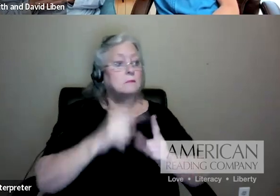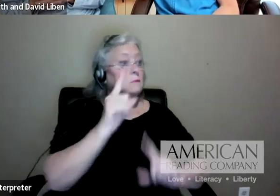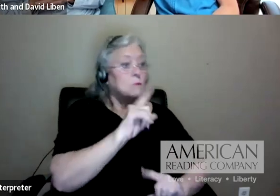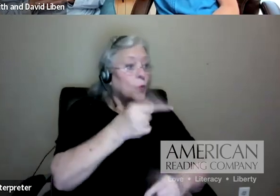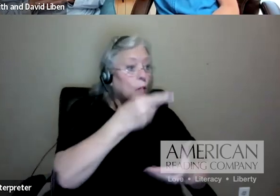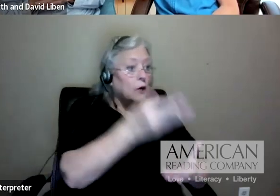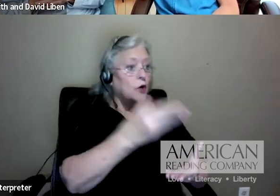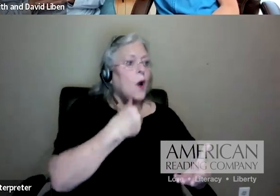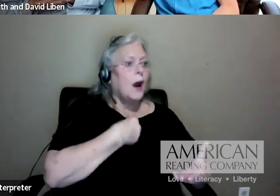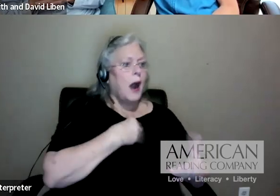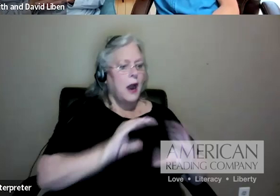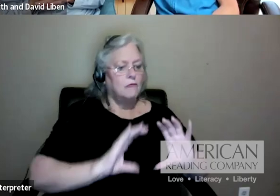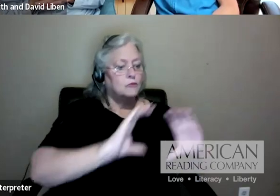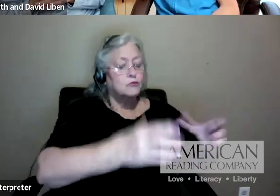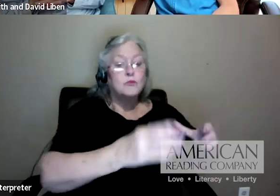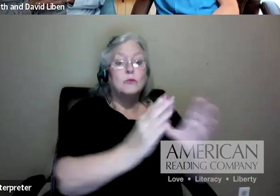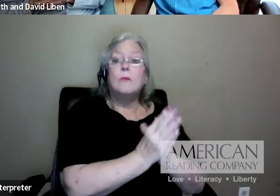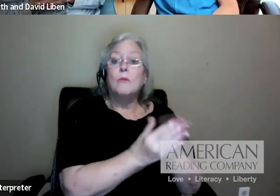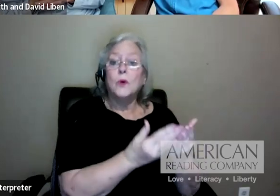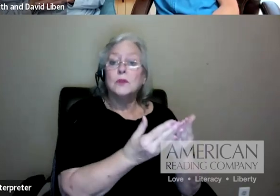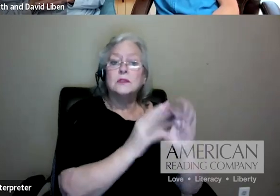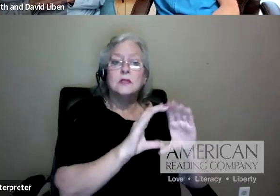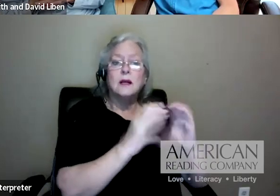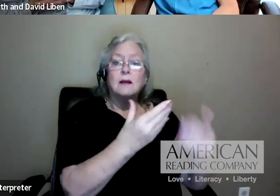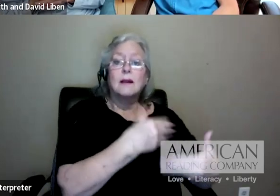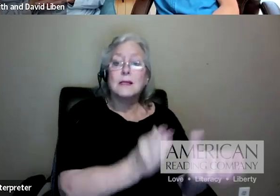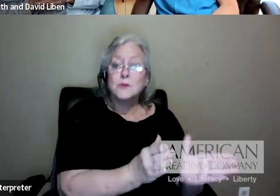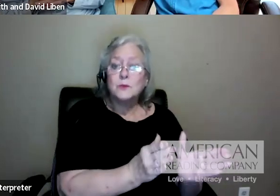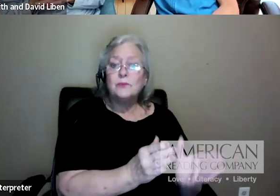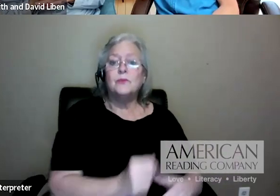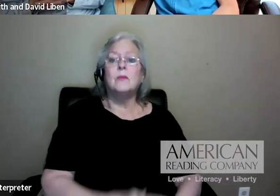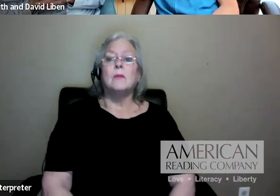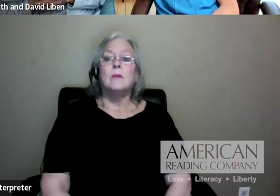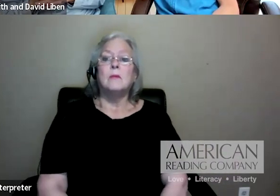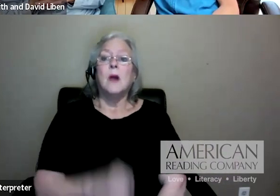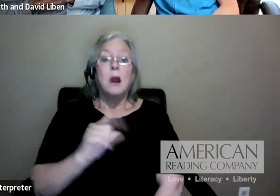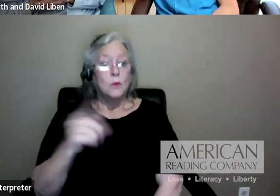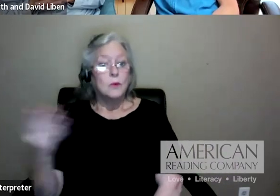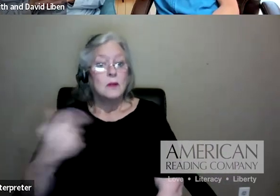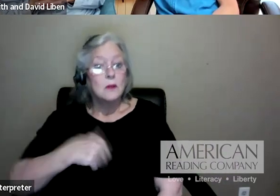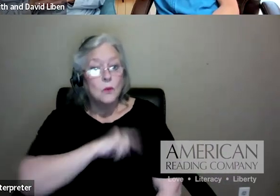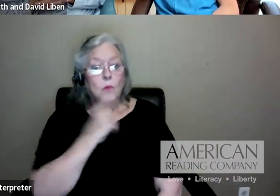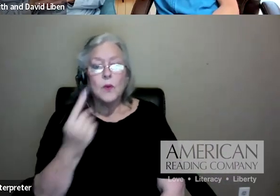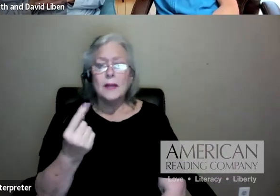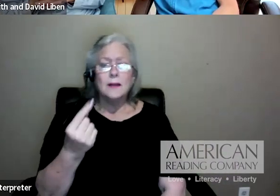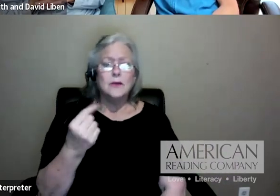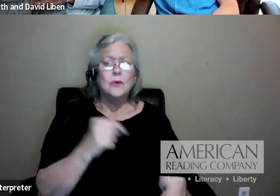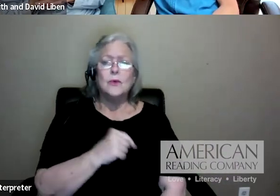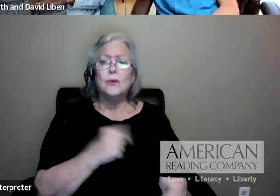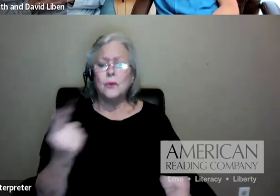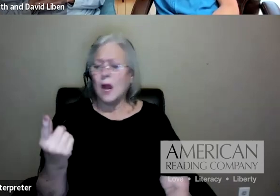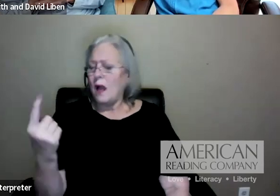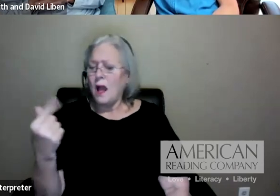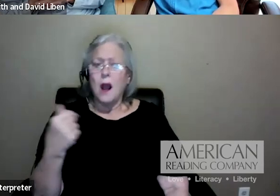right? And, and I think one of the things we do is we carefully curate across a bunch of text complexities,